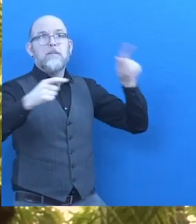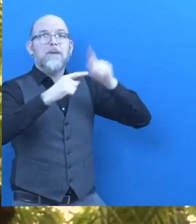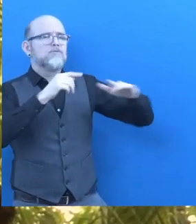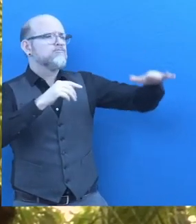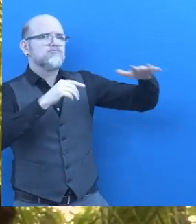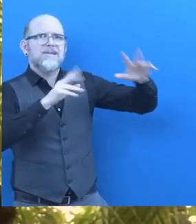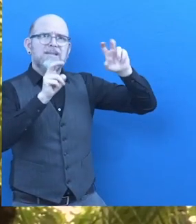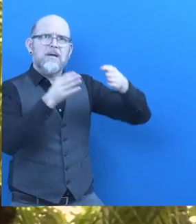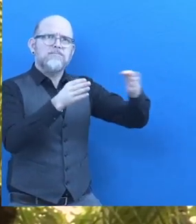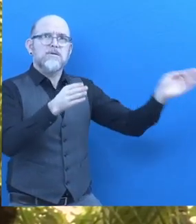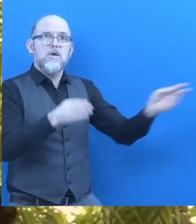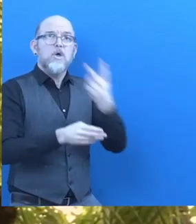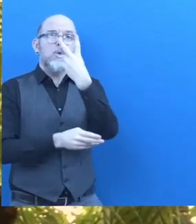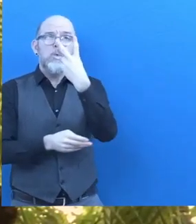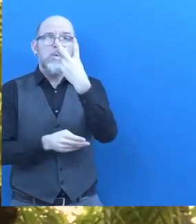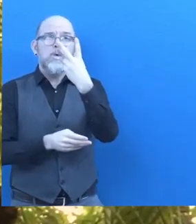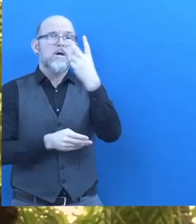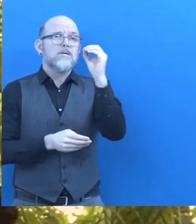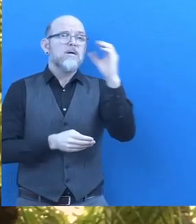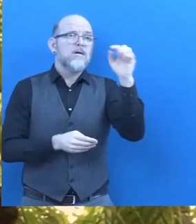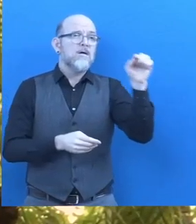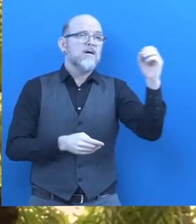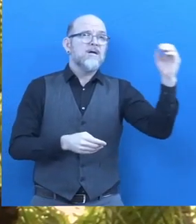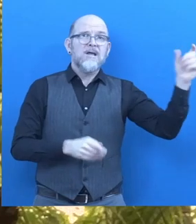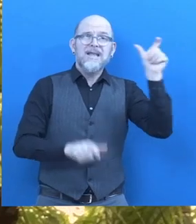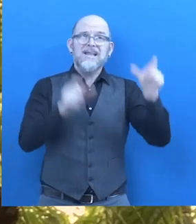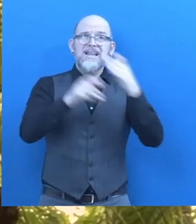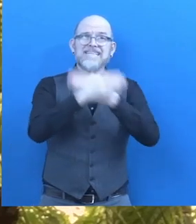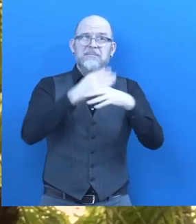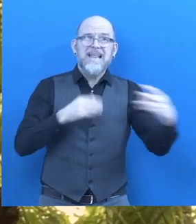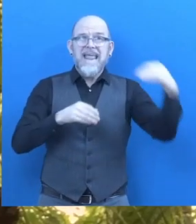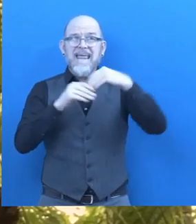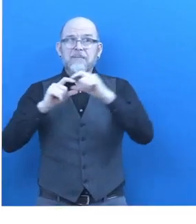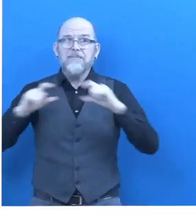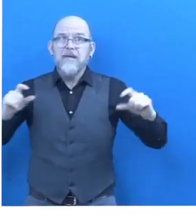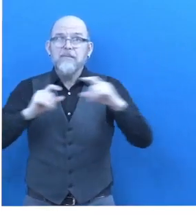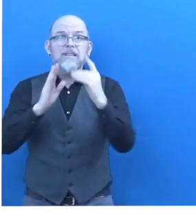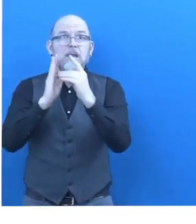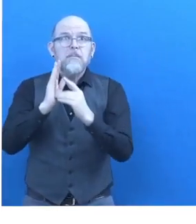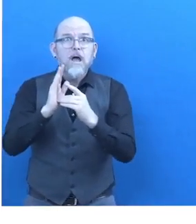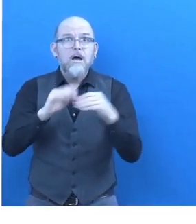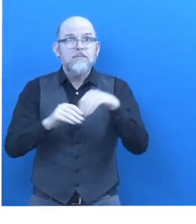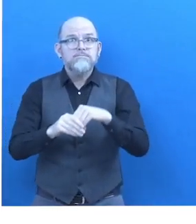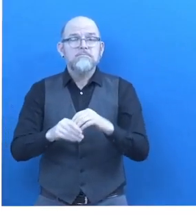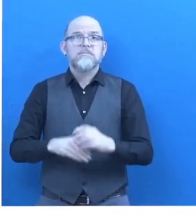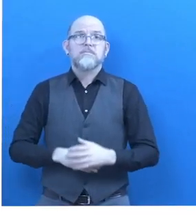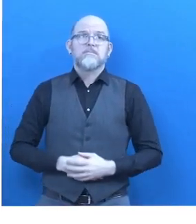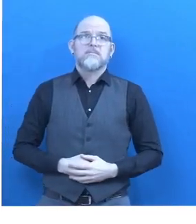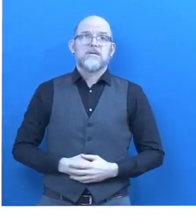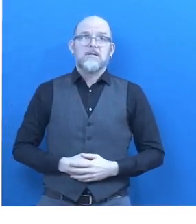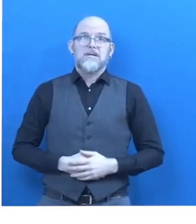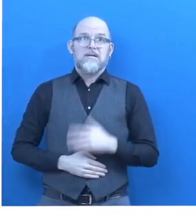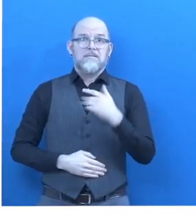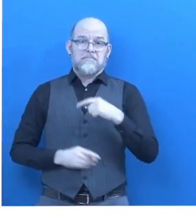200,000 job seekers with disabilities registered in our database. What is next for InclusionMade